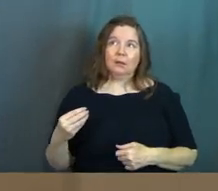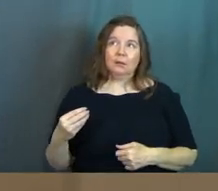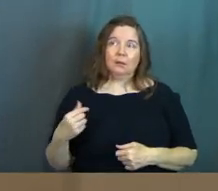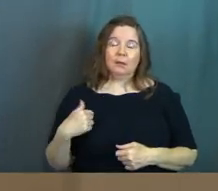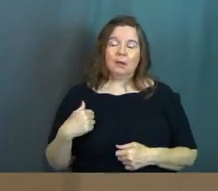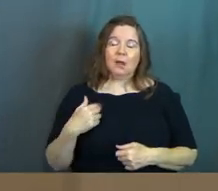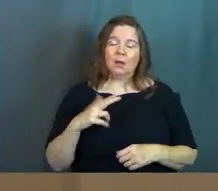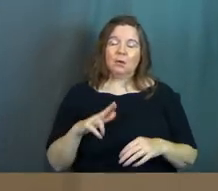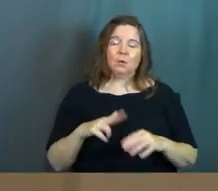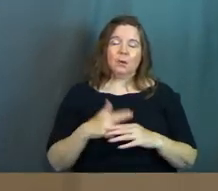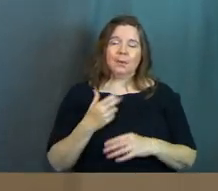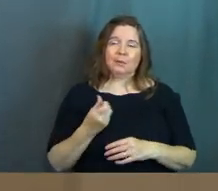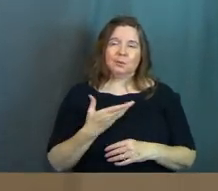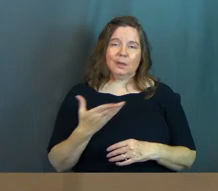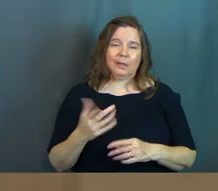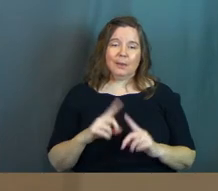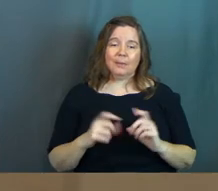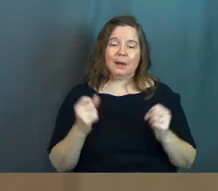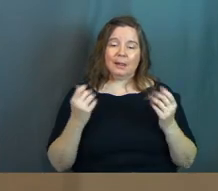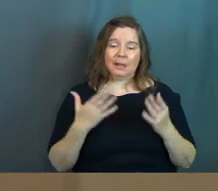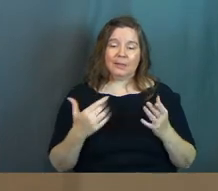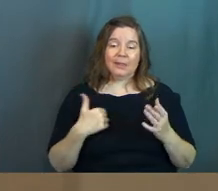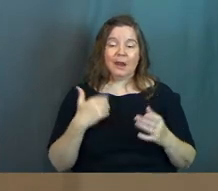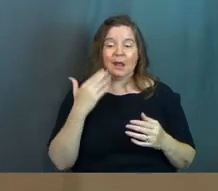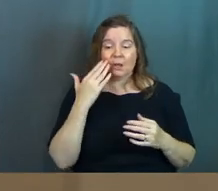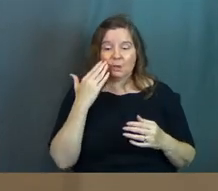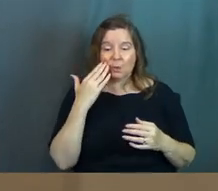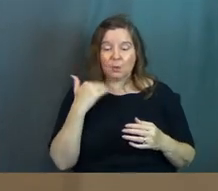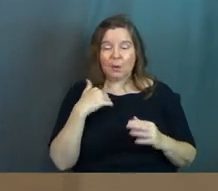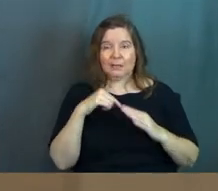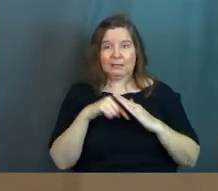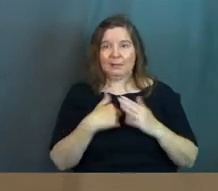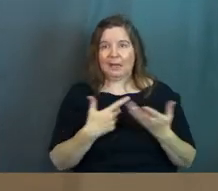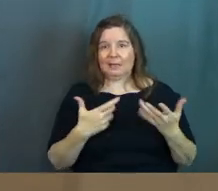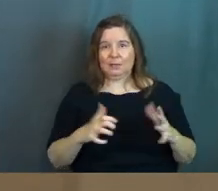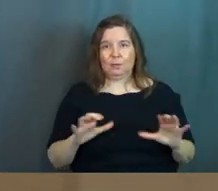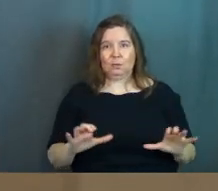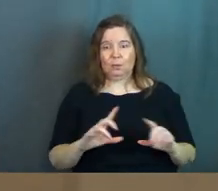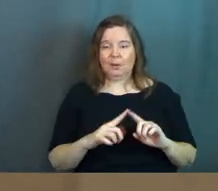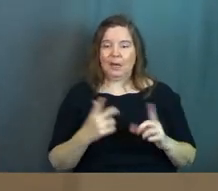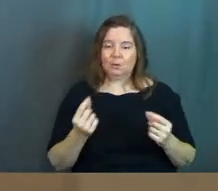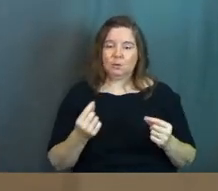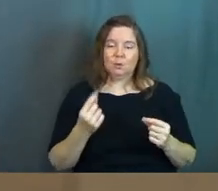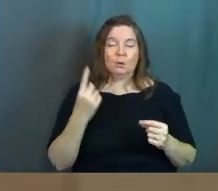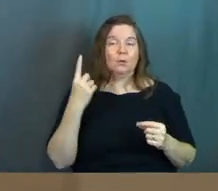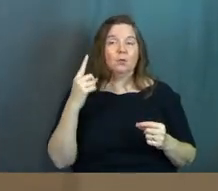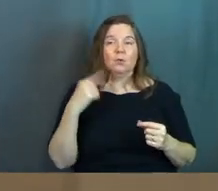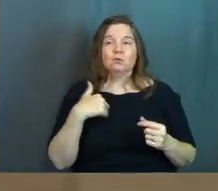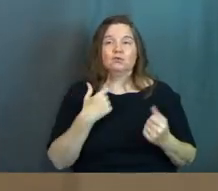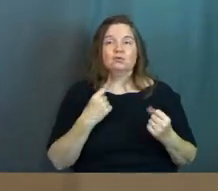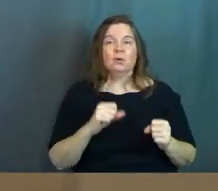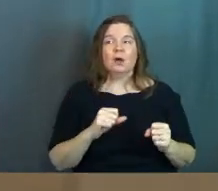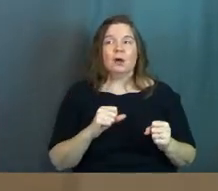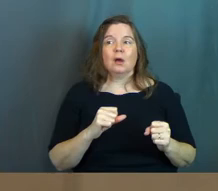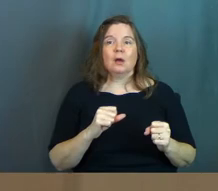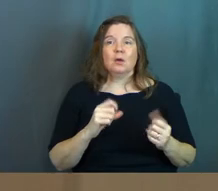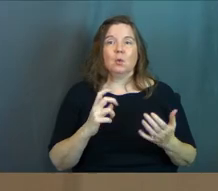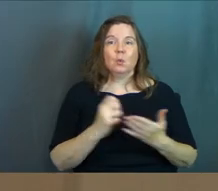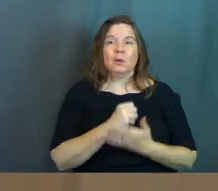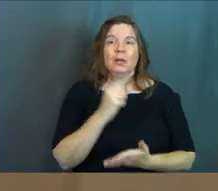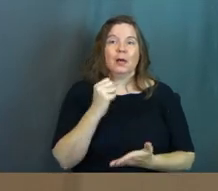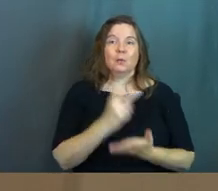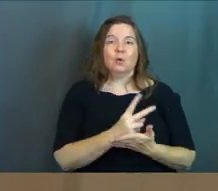And just normal high schooler things, but a lot of things that I knew that deep down I didn't want to do. But I was doing them to just try and win